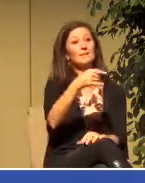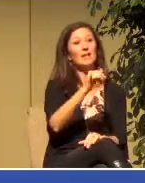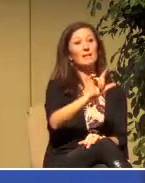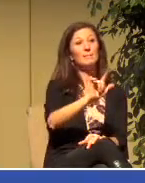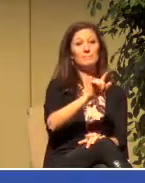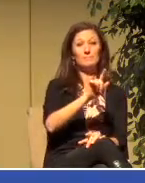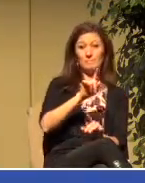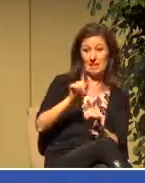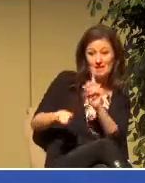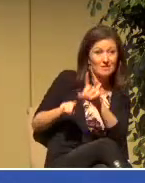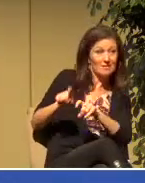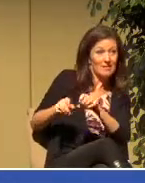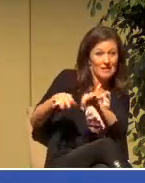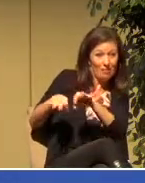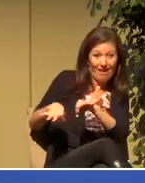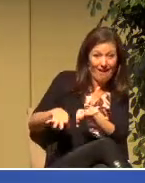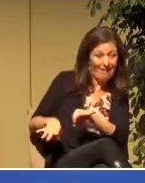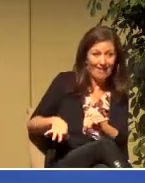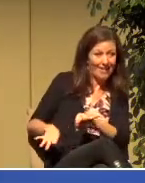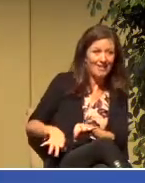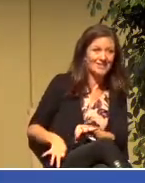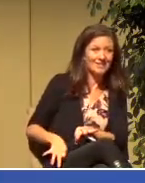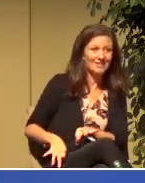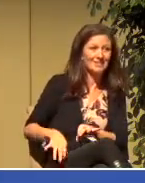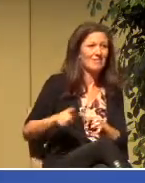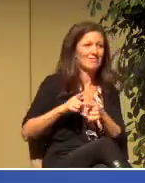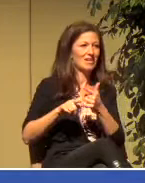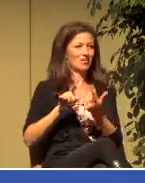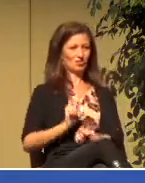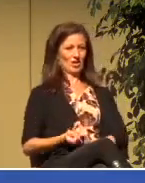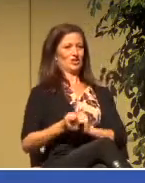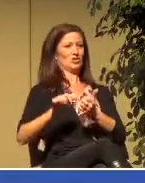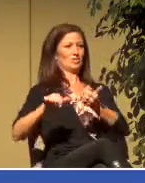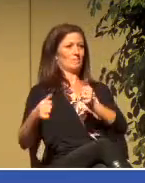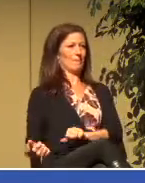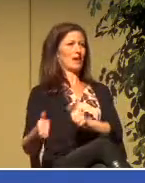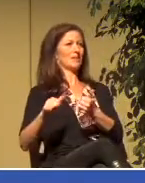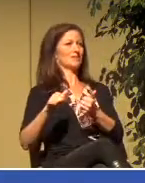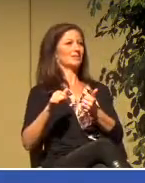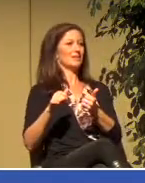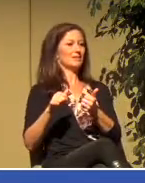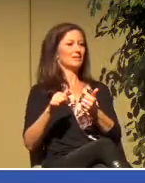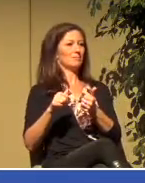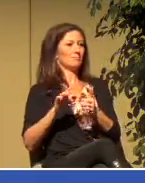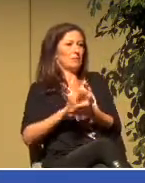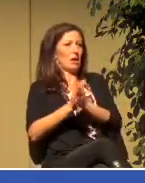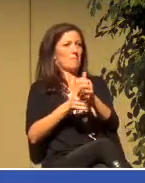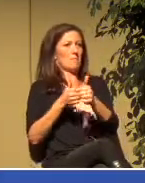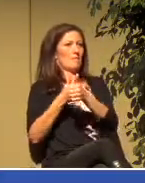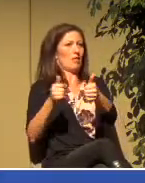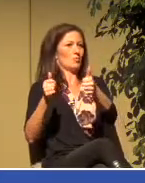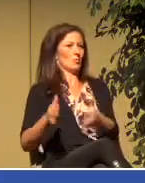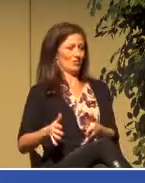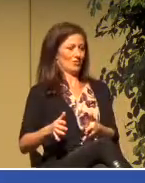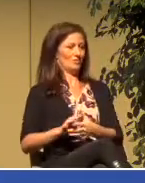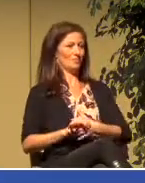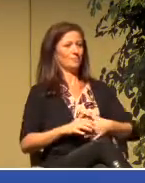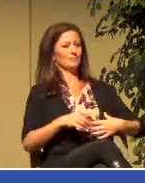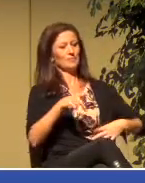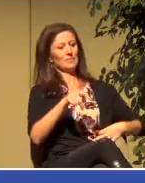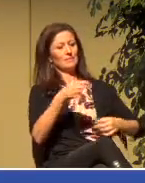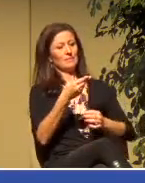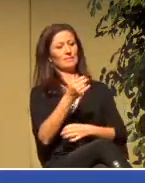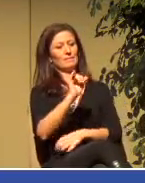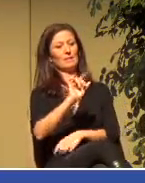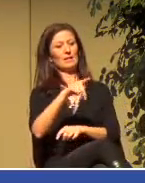converted, he is baptized, and he becomes also a follower of the way. Philip, who was so sensitive